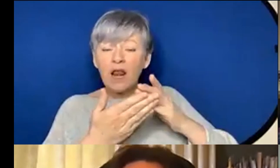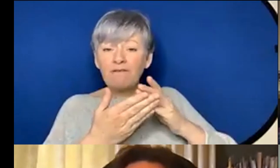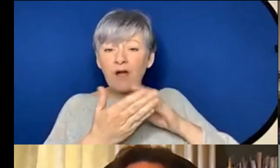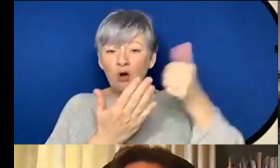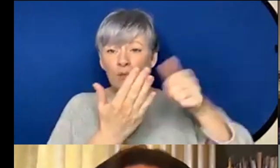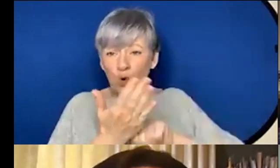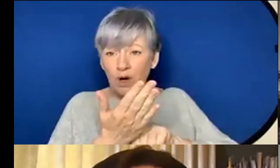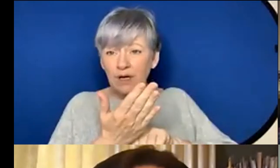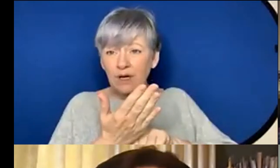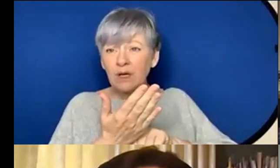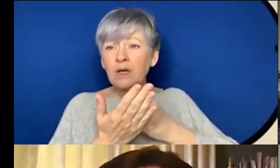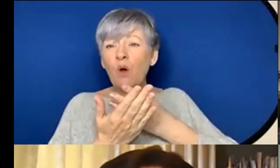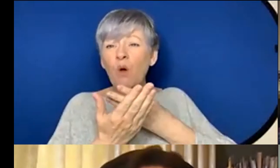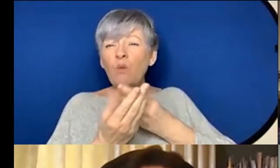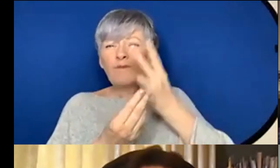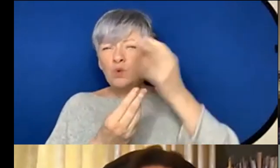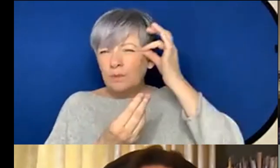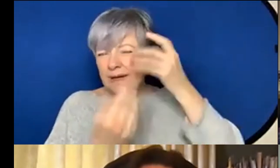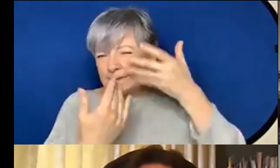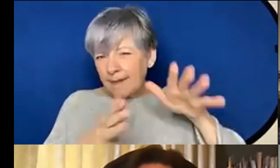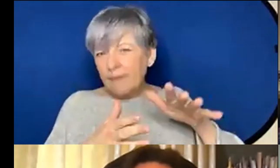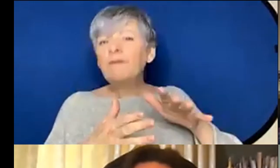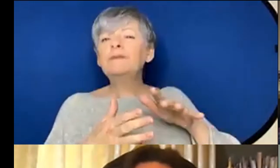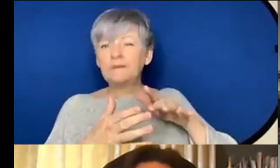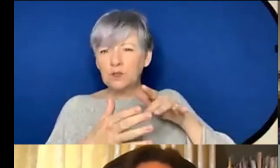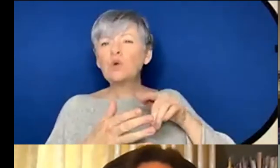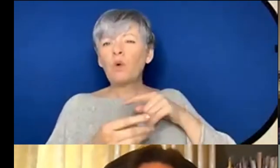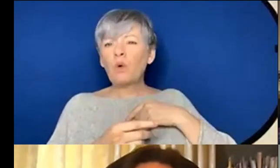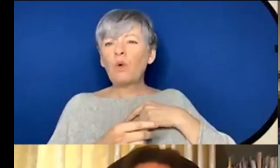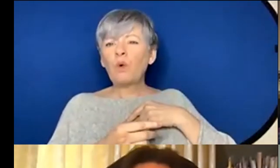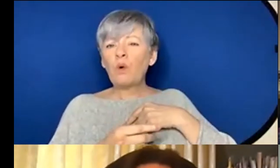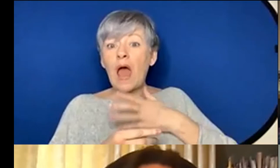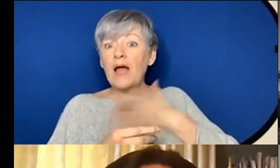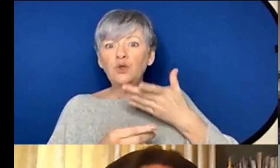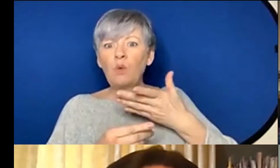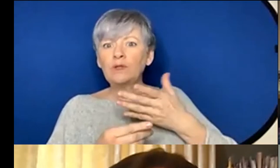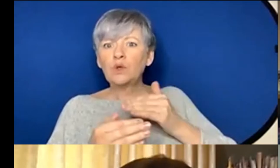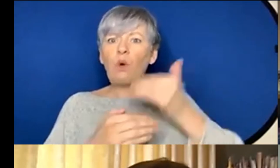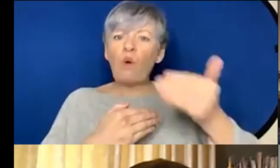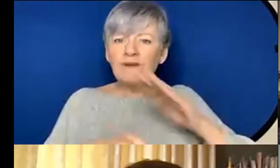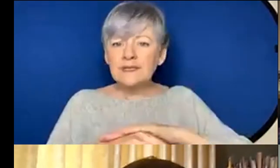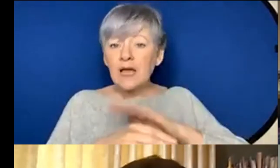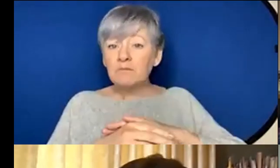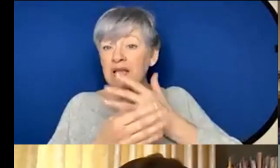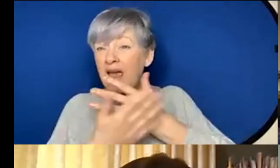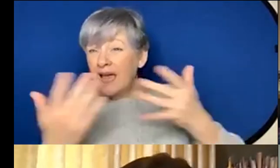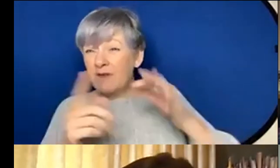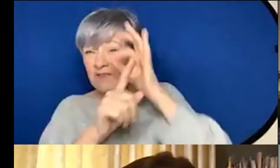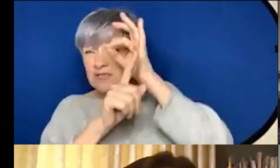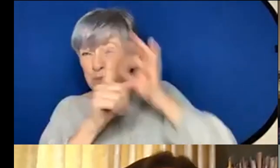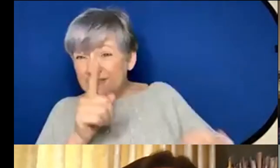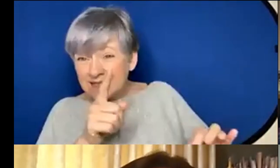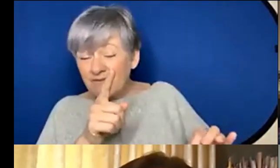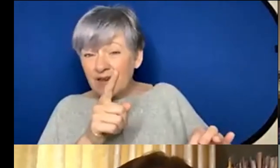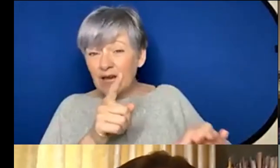got a few minutes left a couple of minutes left um and I don't want to run over so does anybody have any specific questions